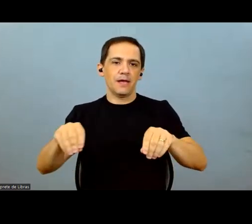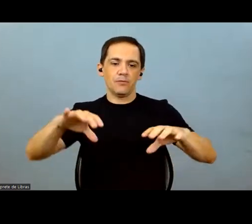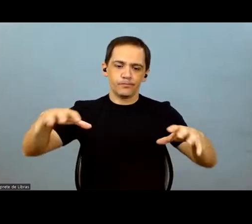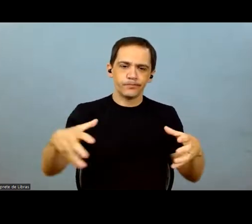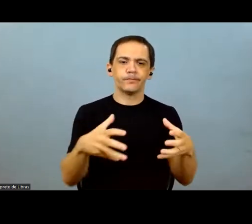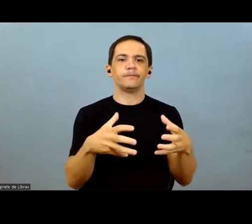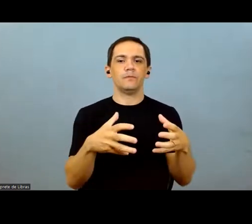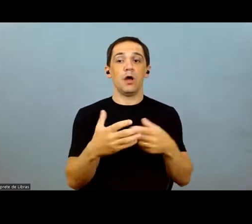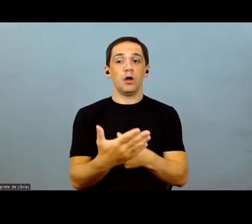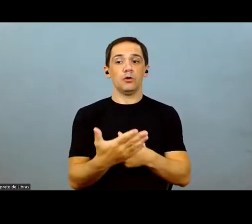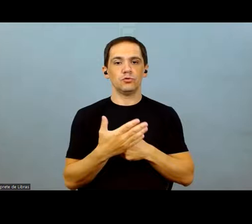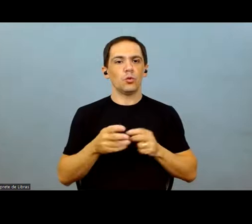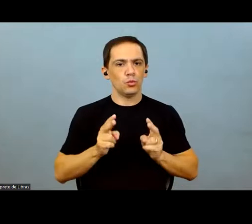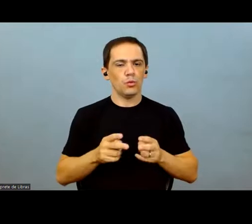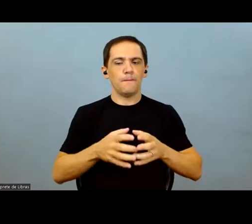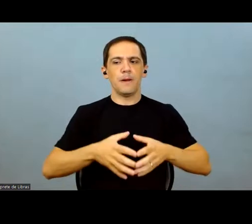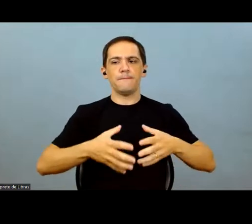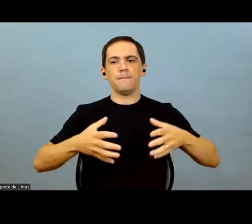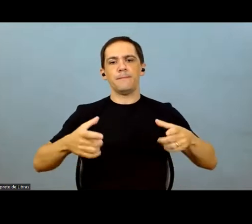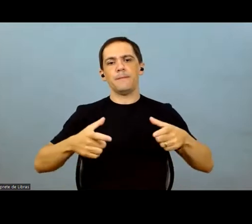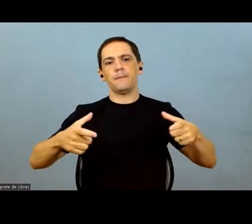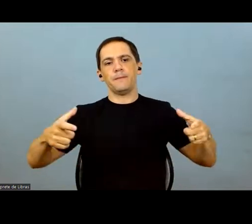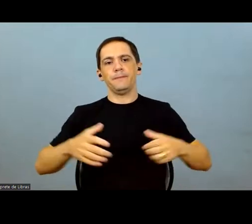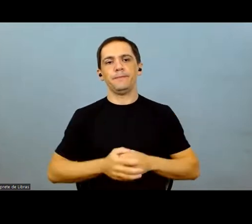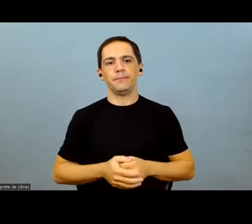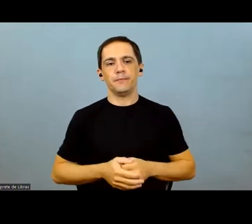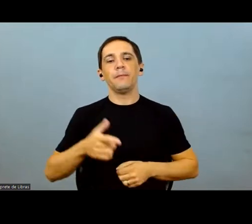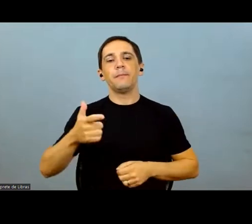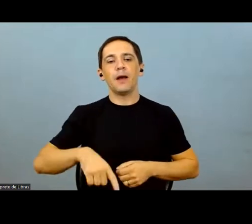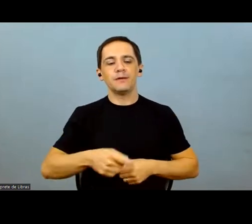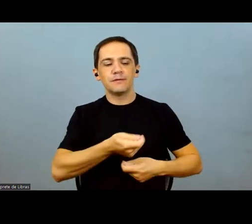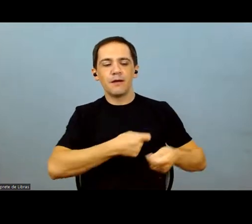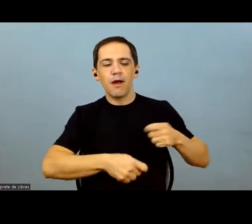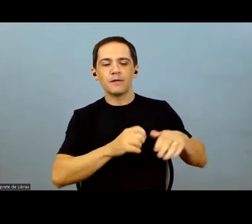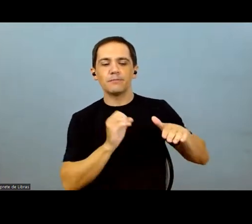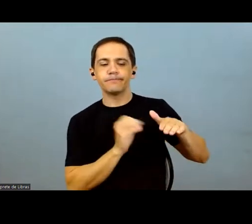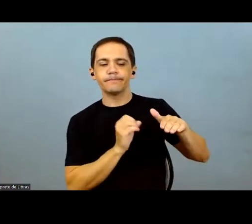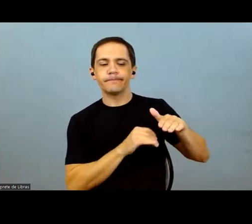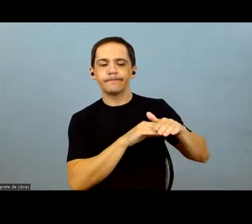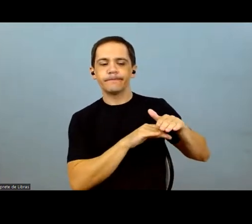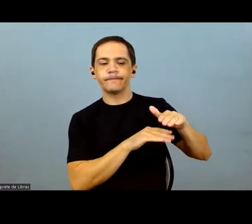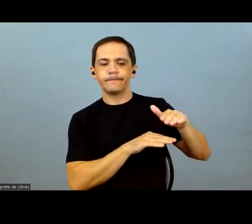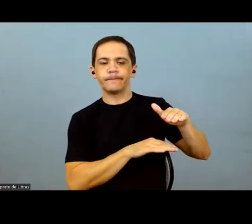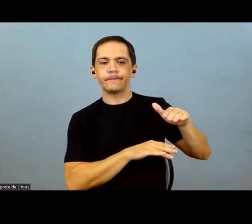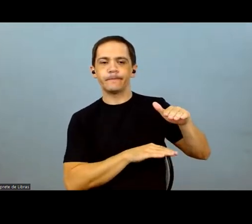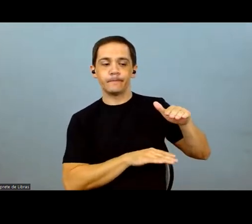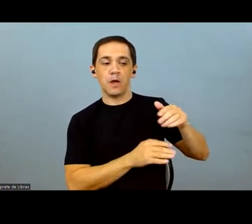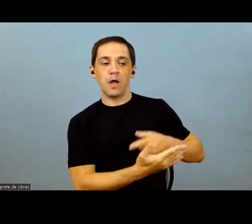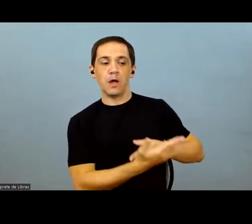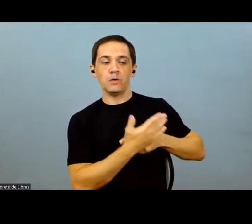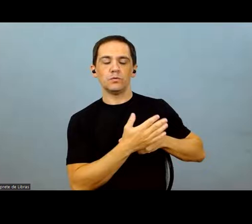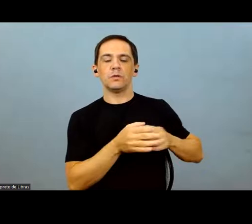acquisitions. And we continue to grow and we continue to generate